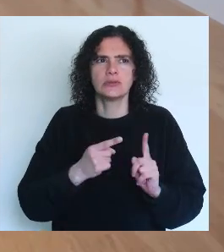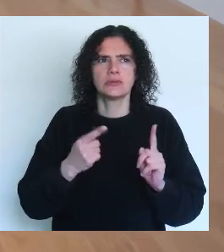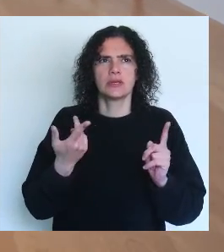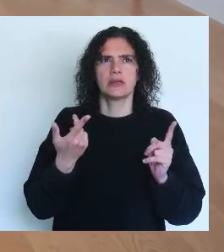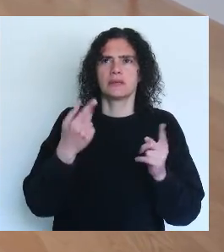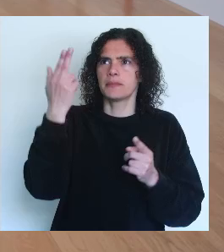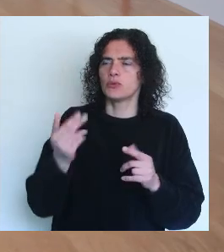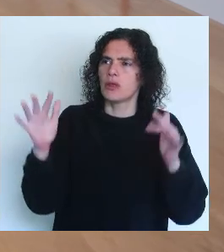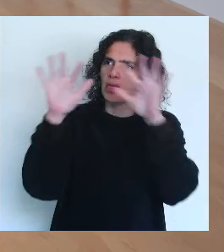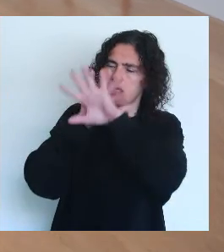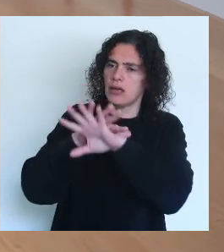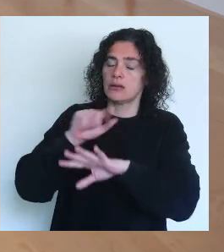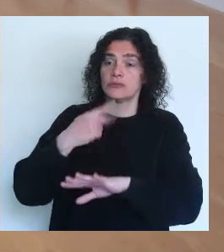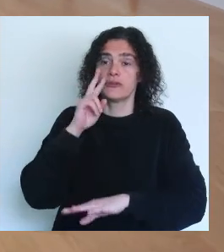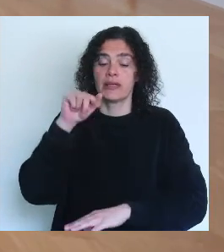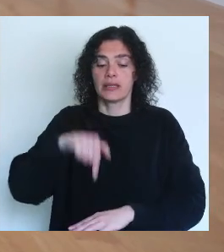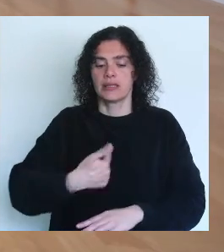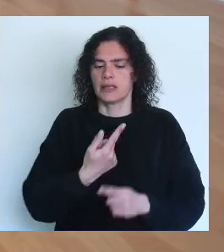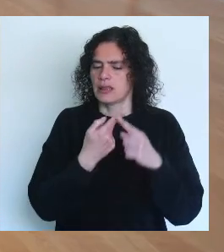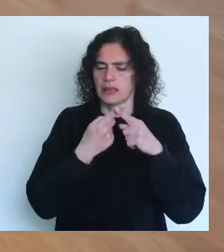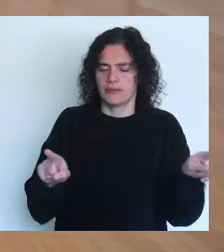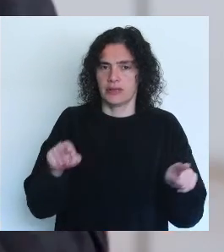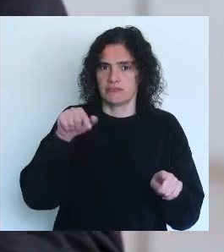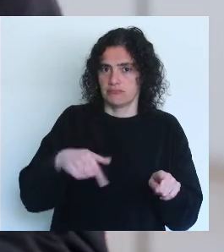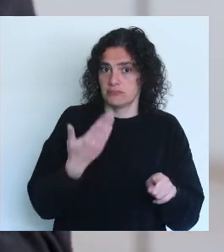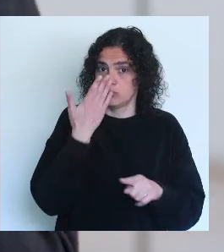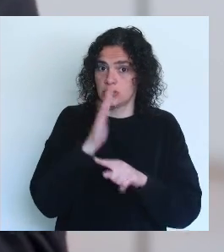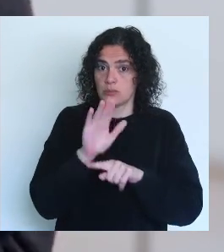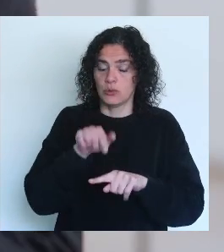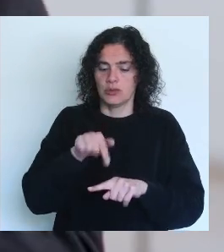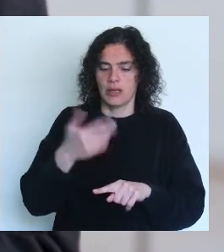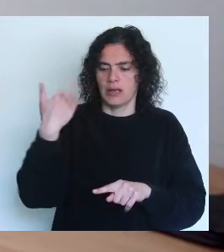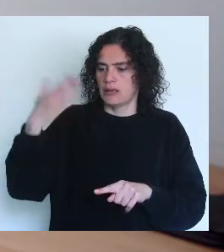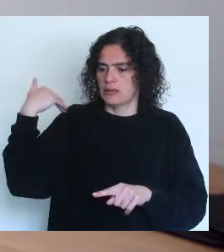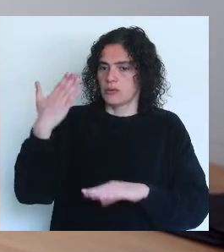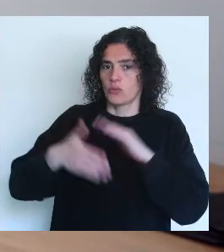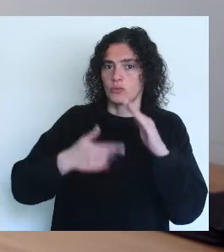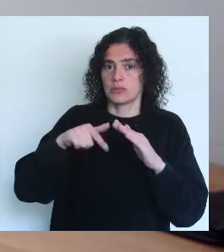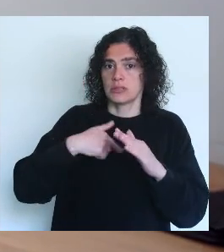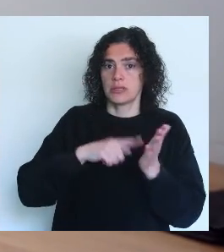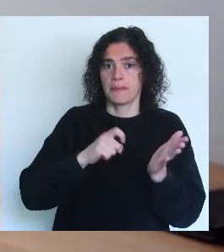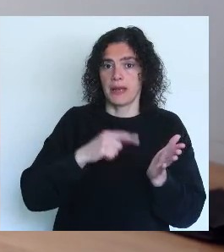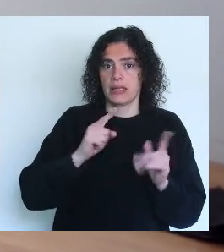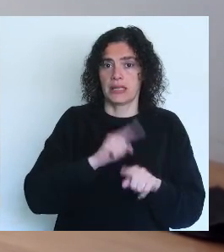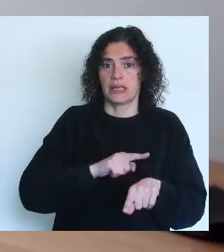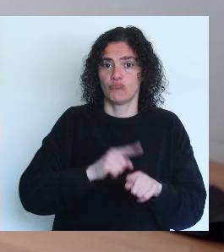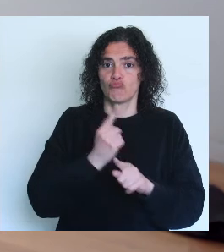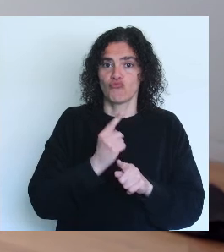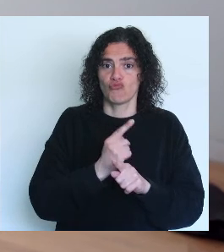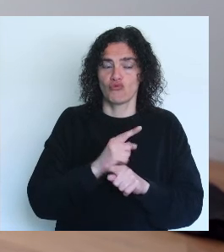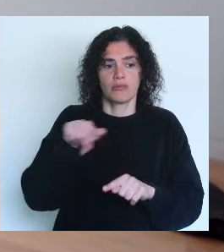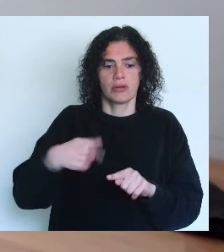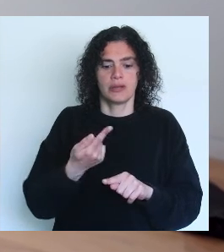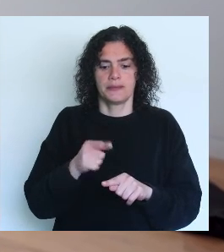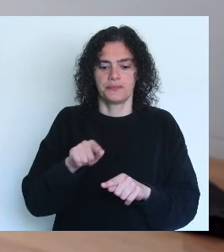of abstract painting that we see here is very different that for instance what was happening in the United States at the same time